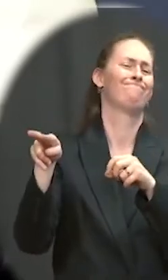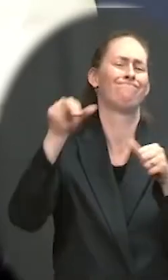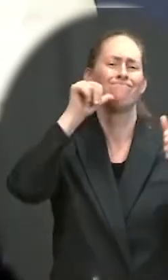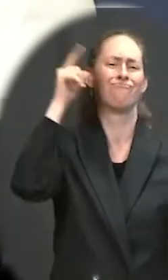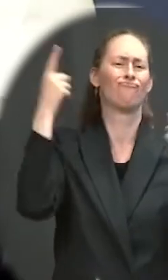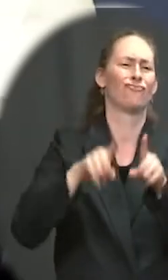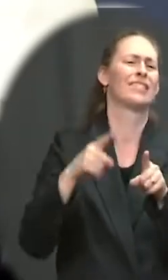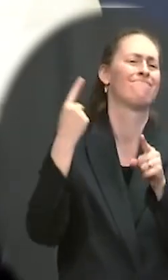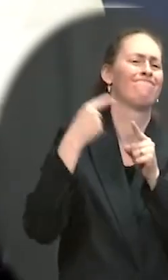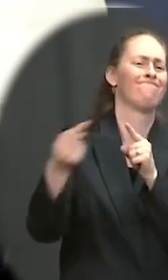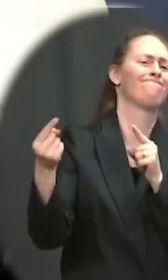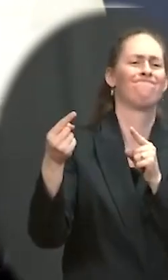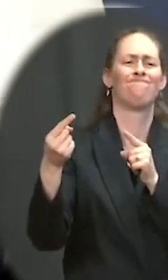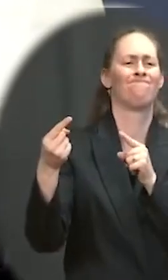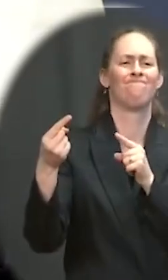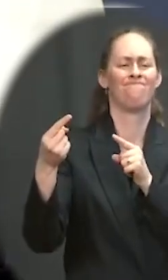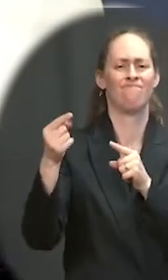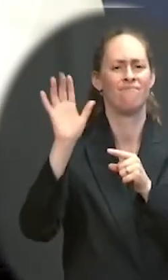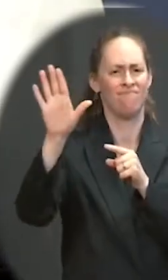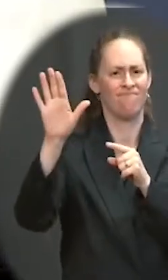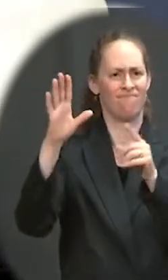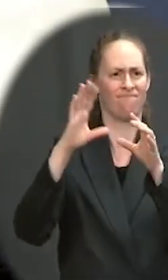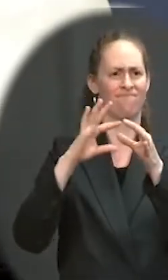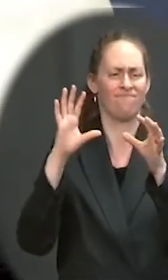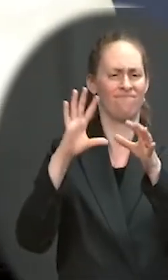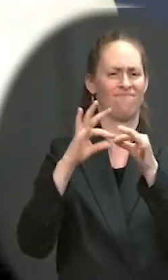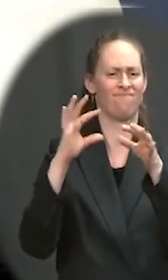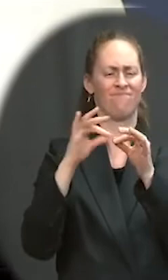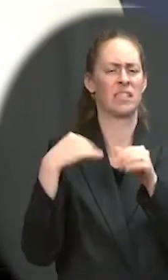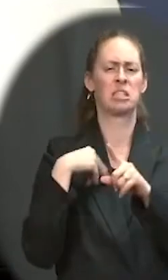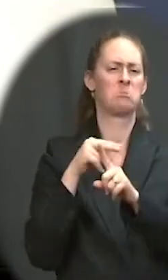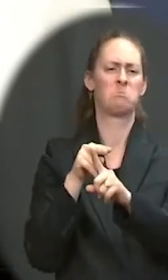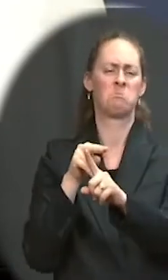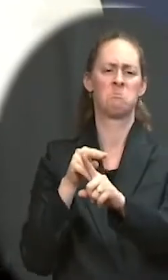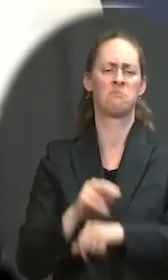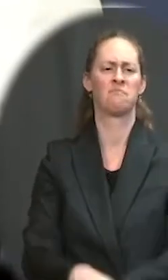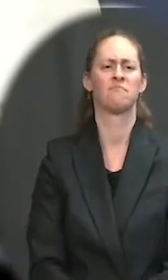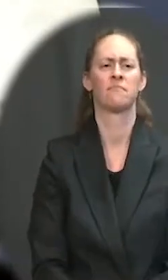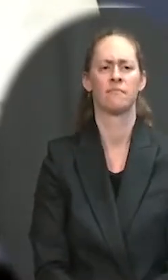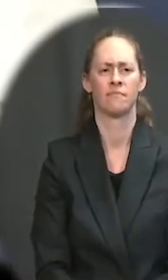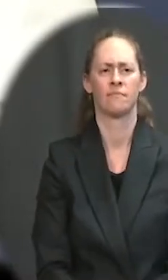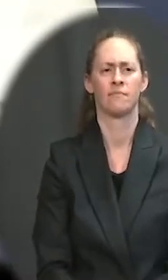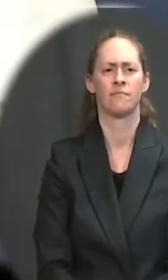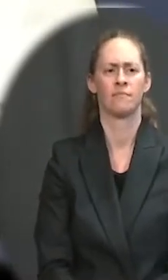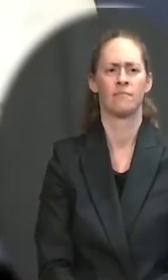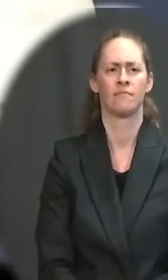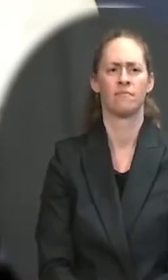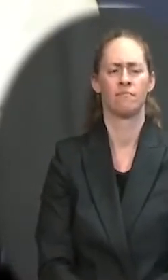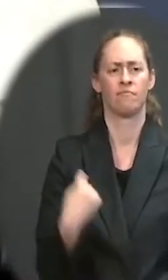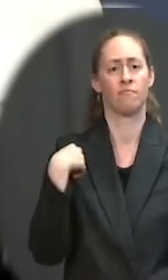GDP in 2030 will be more than $700 billion higher than it would be without the Jobs